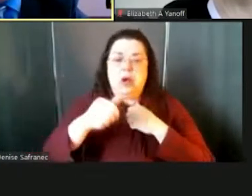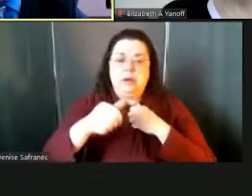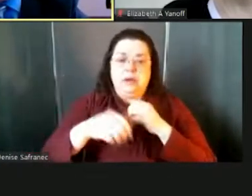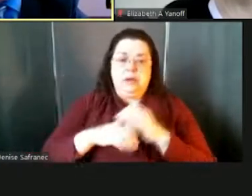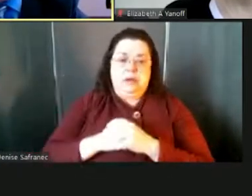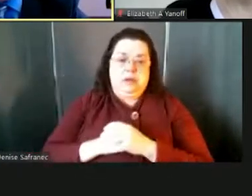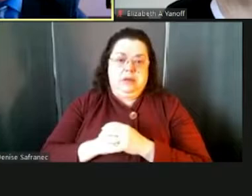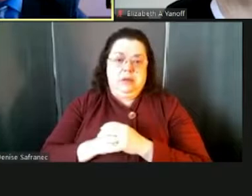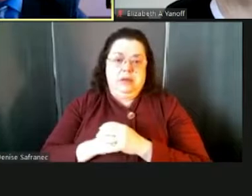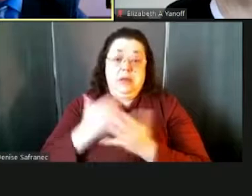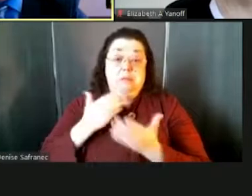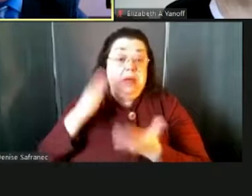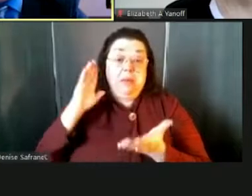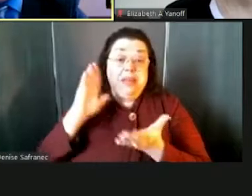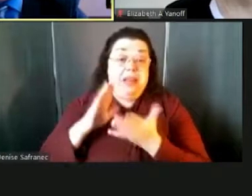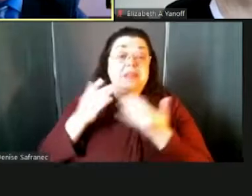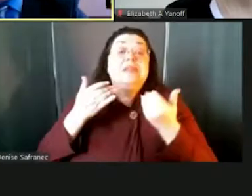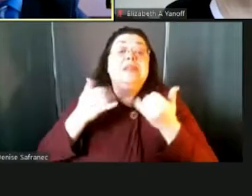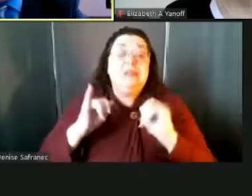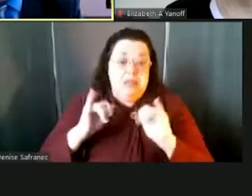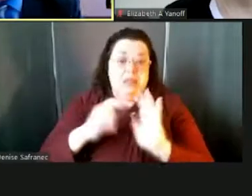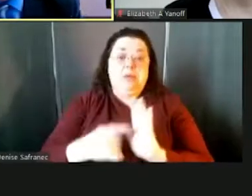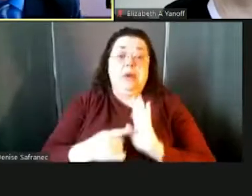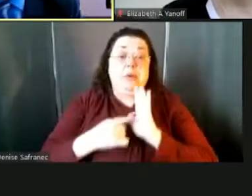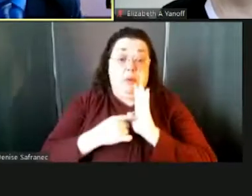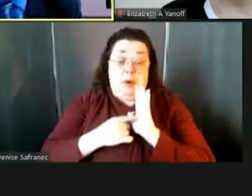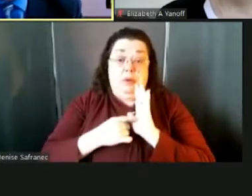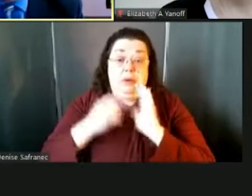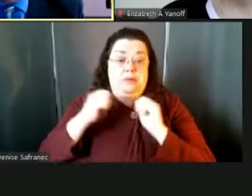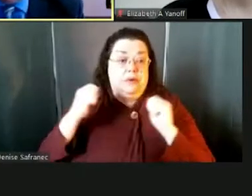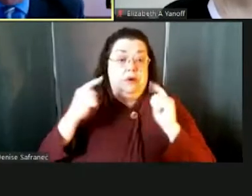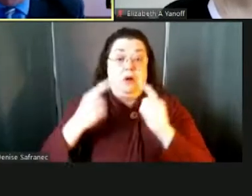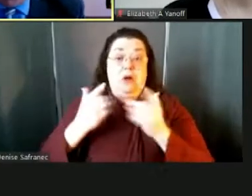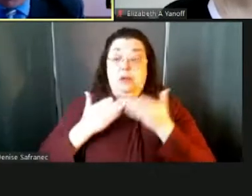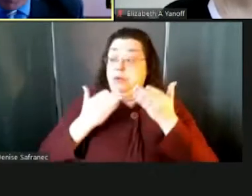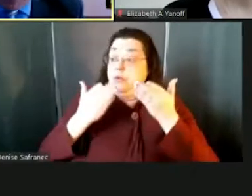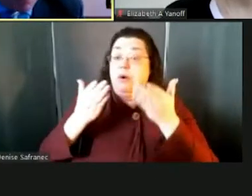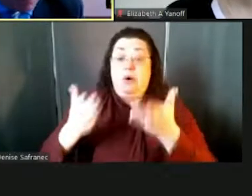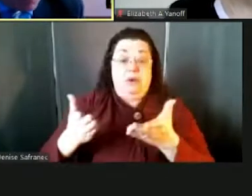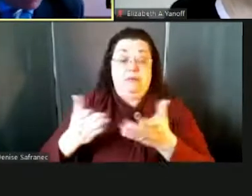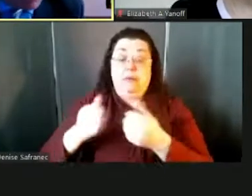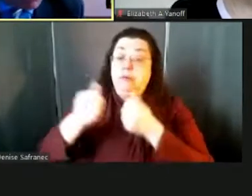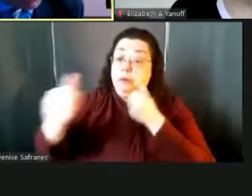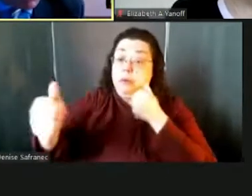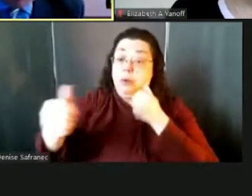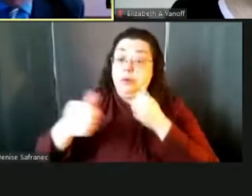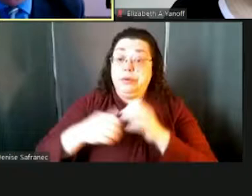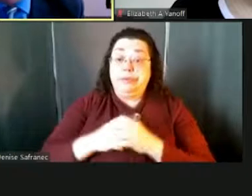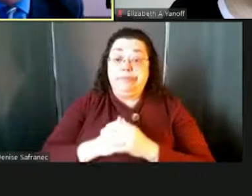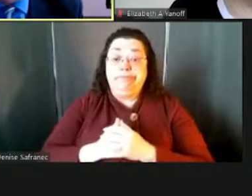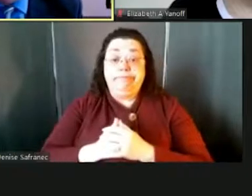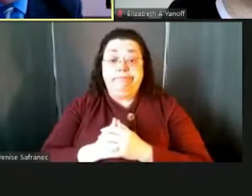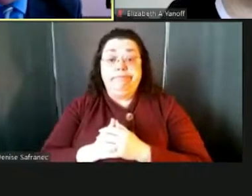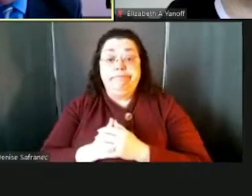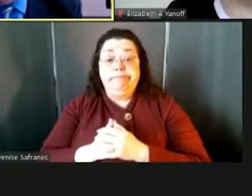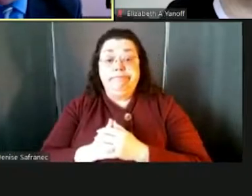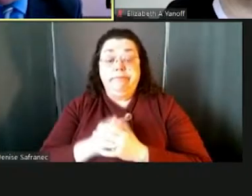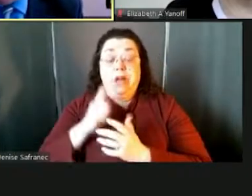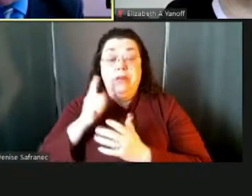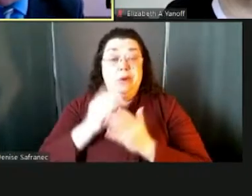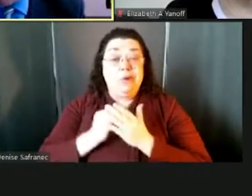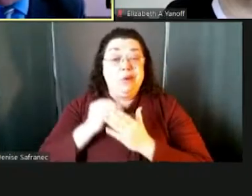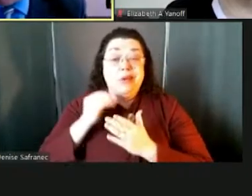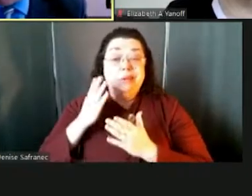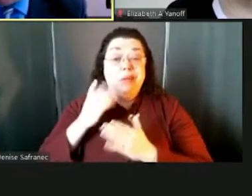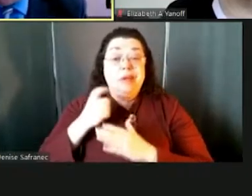may be still a requirement on schools to offer that full remote additional expenses include, uh,